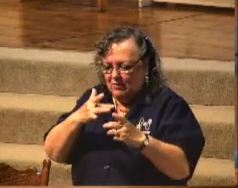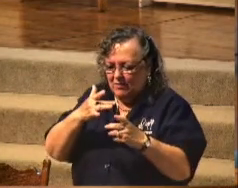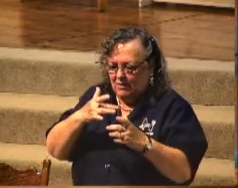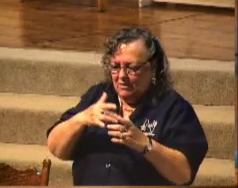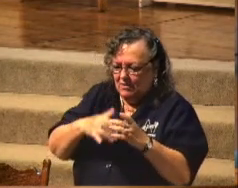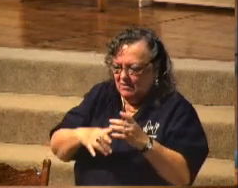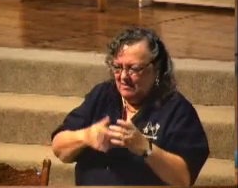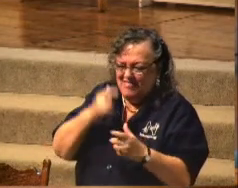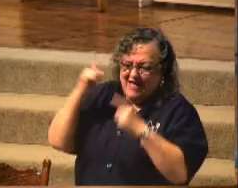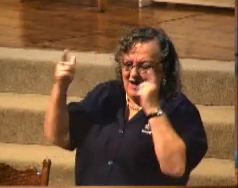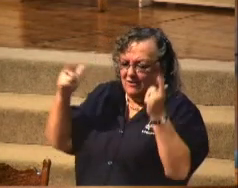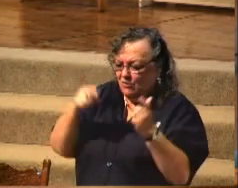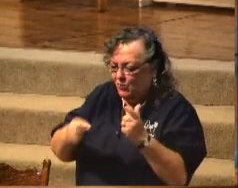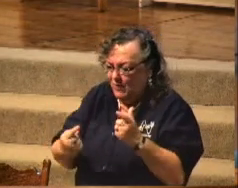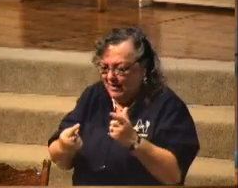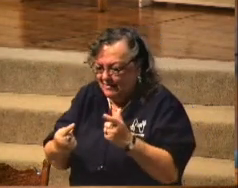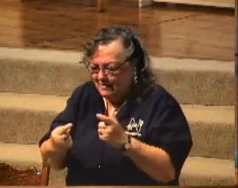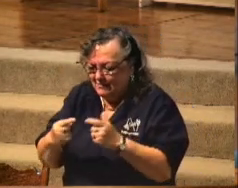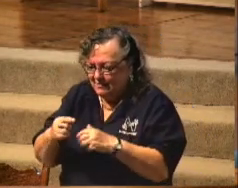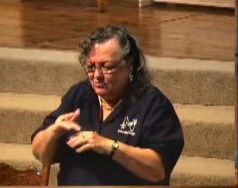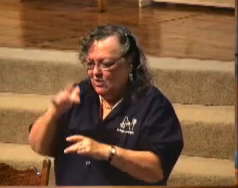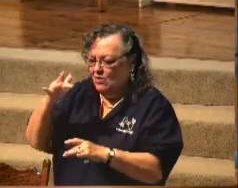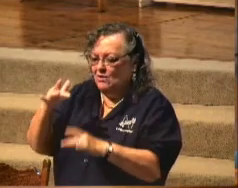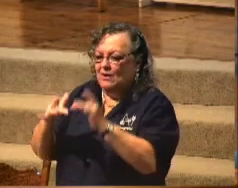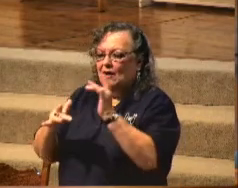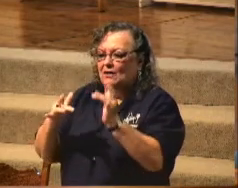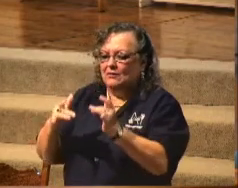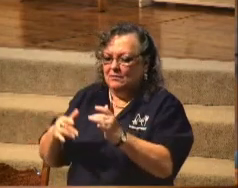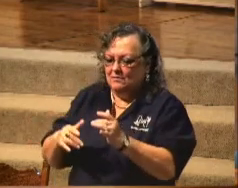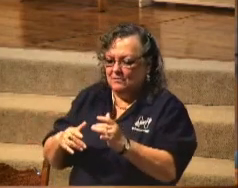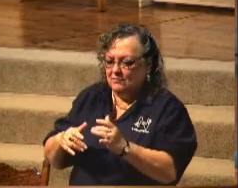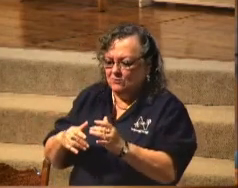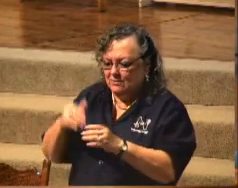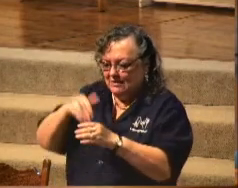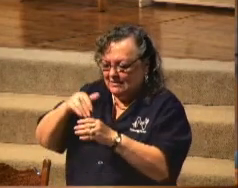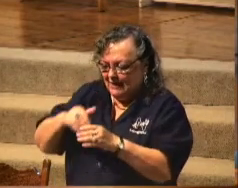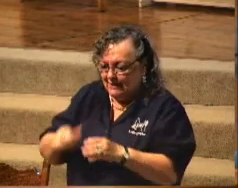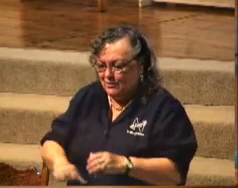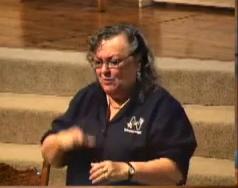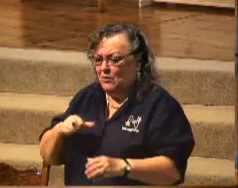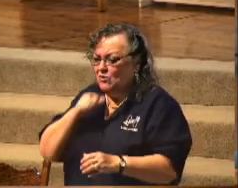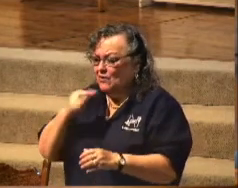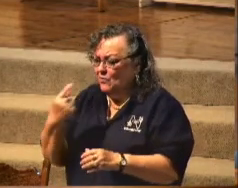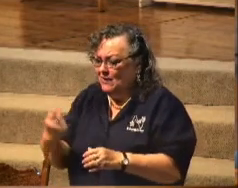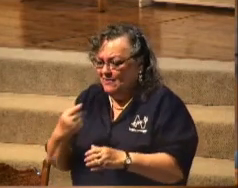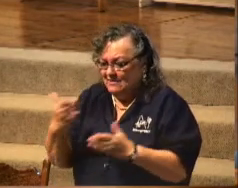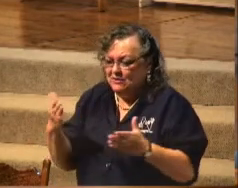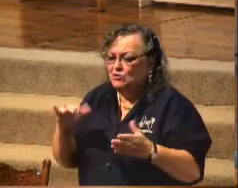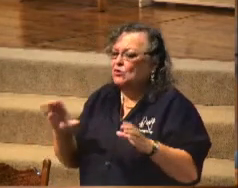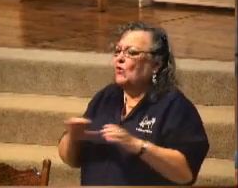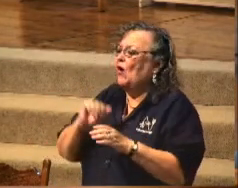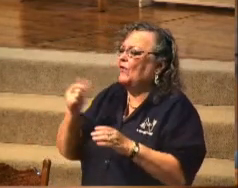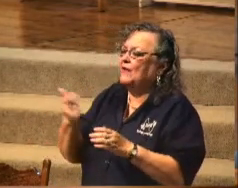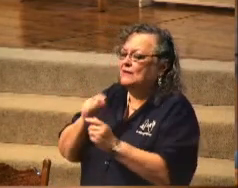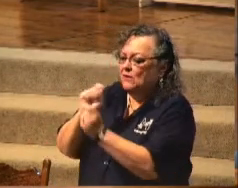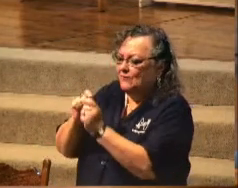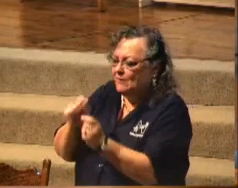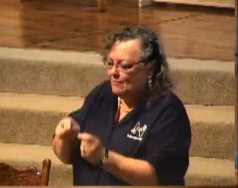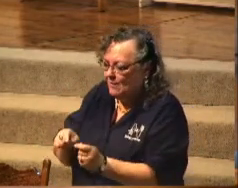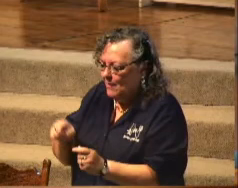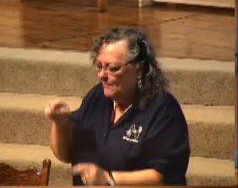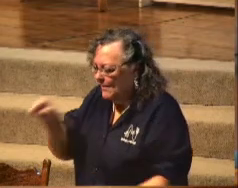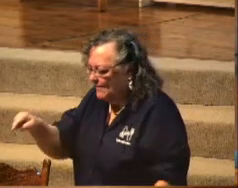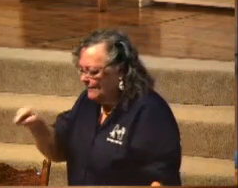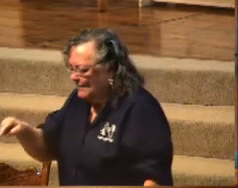loud, nor one who displays his contents so proud, not the one who thinks he can do all things just right, but this plain